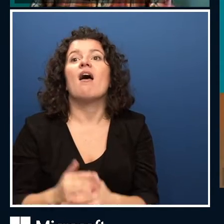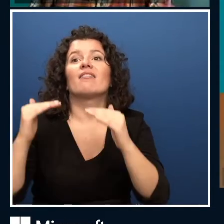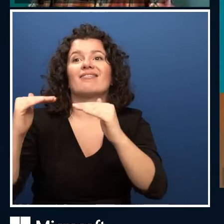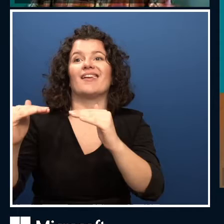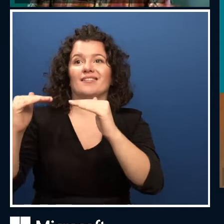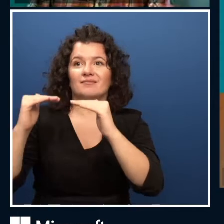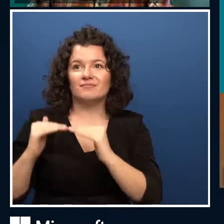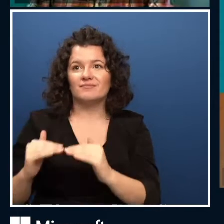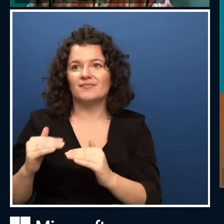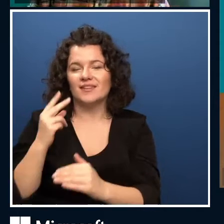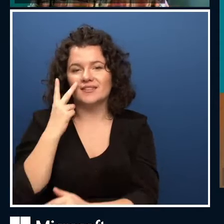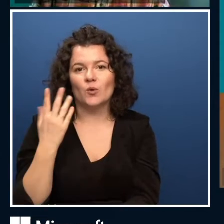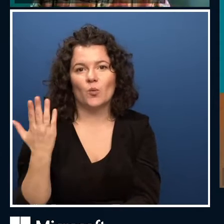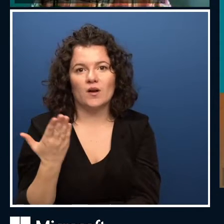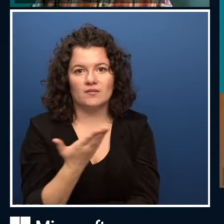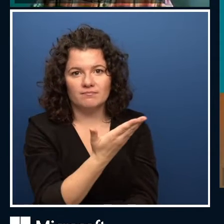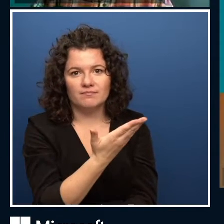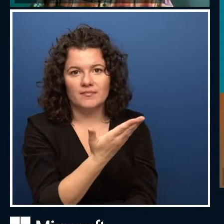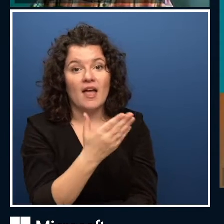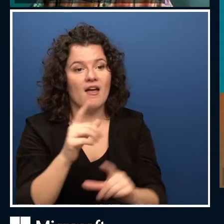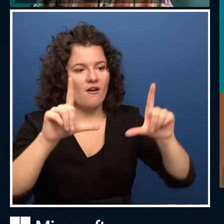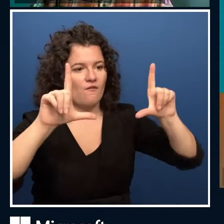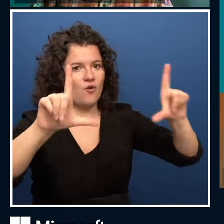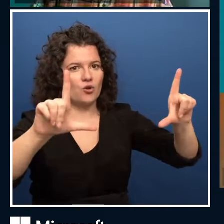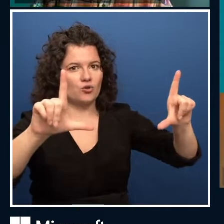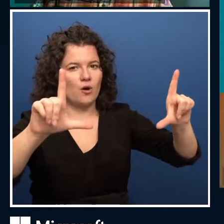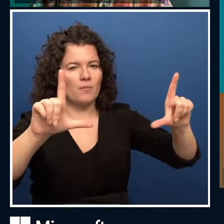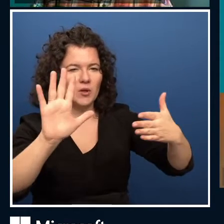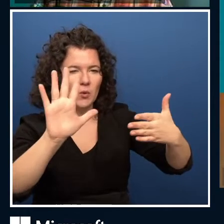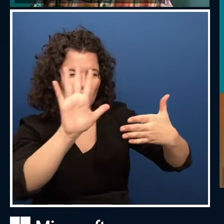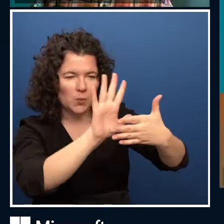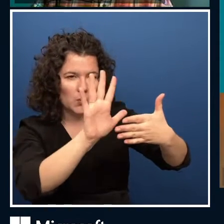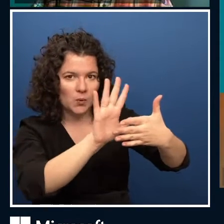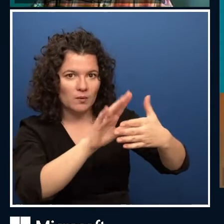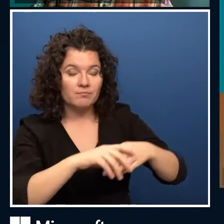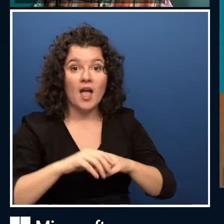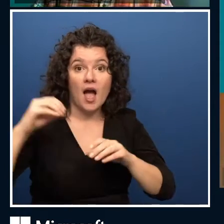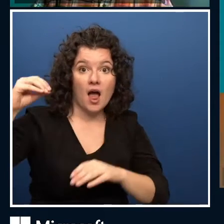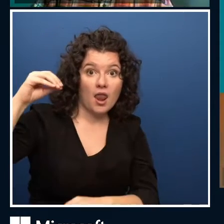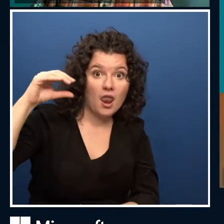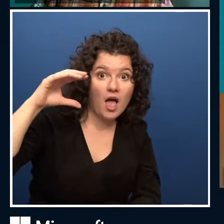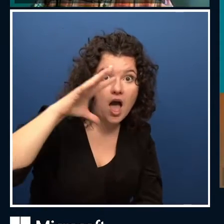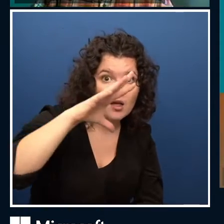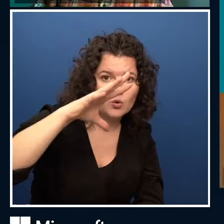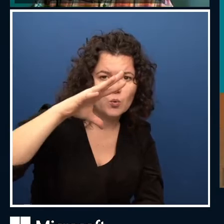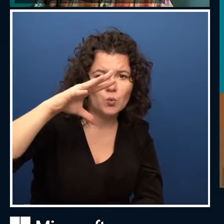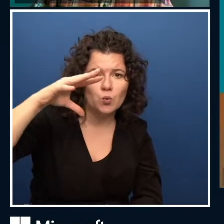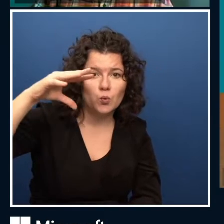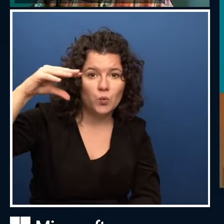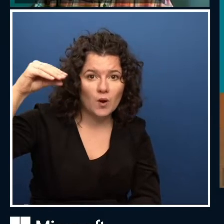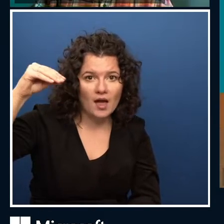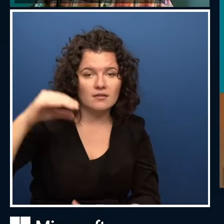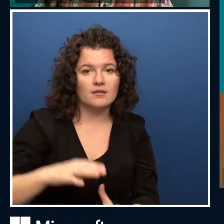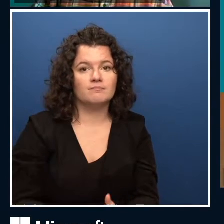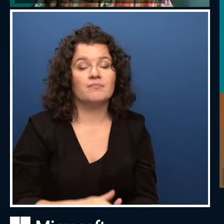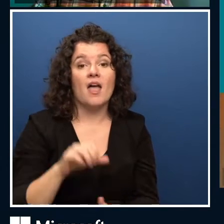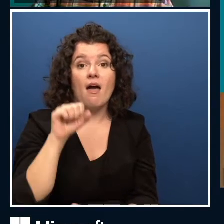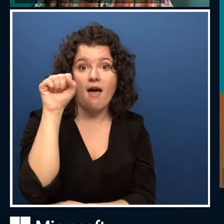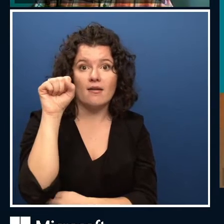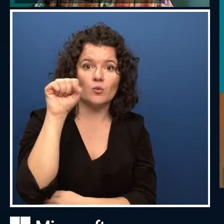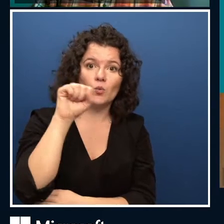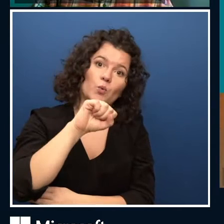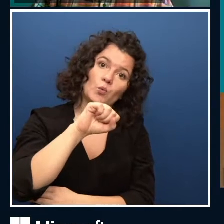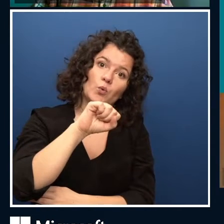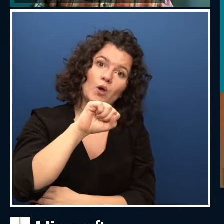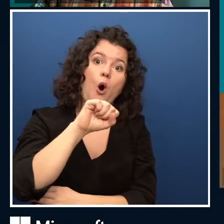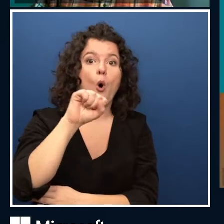there a bit of a blur? What's the light like? And what is the head pose? So are you kind of looking slightly off camera? Has it